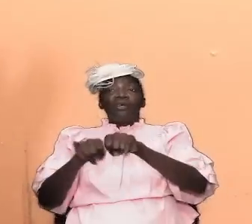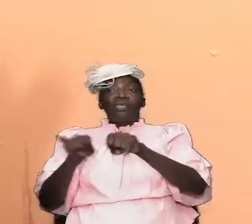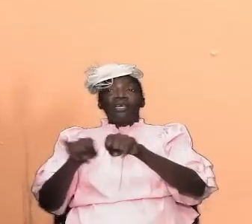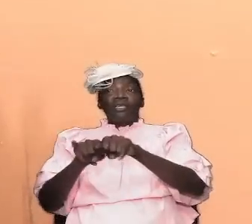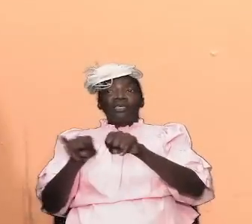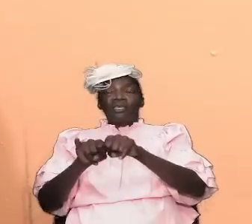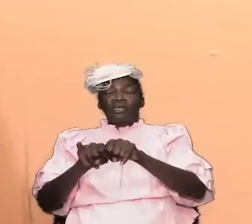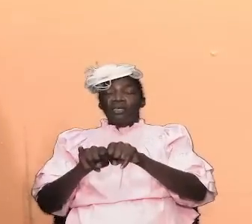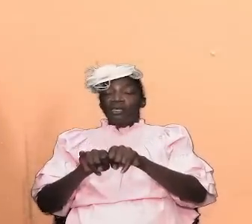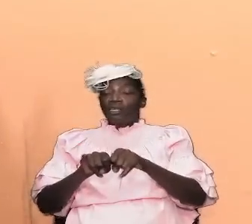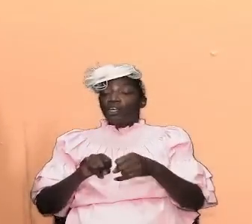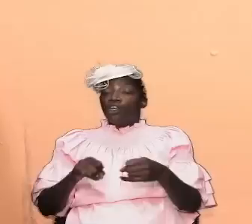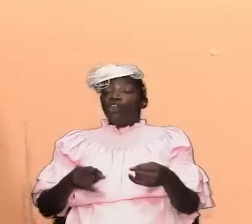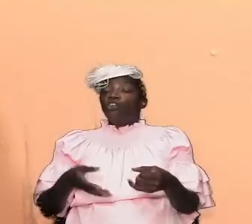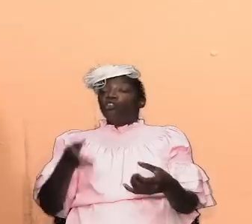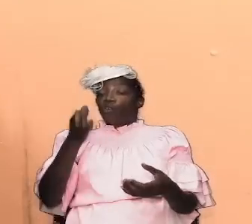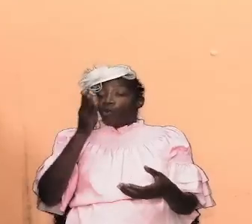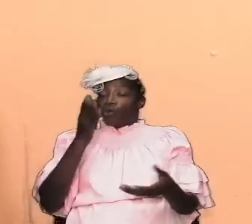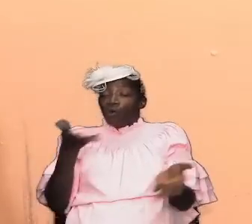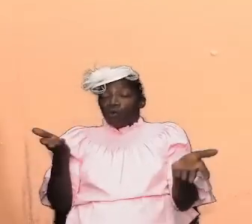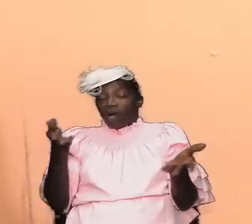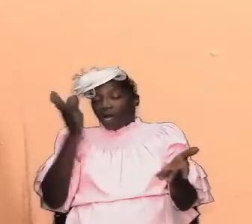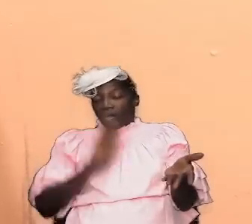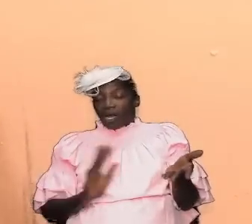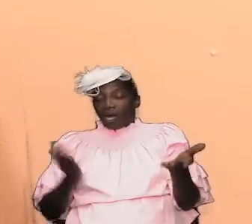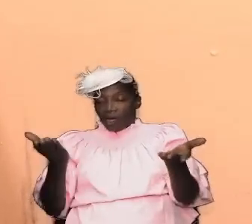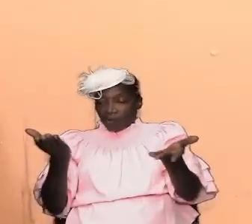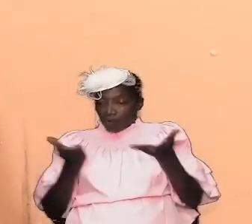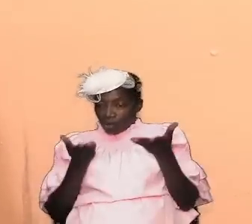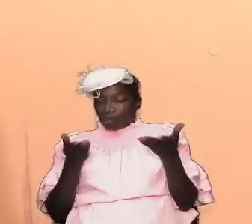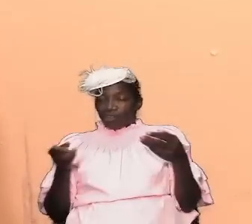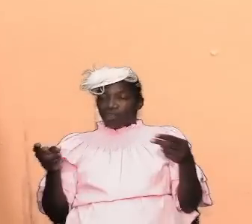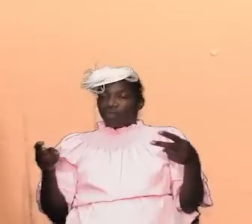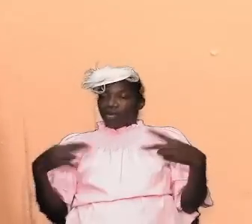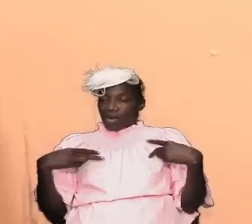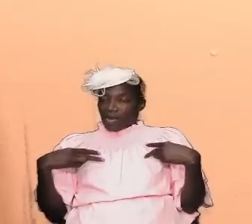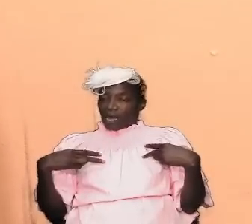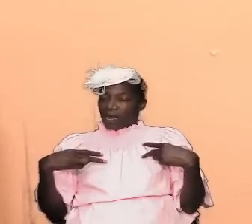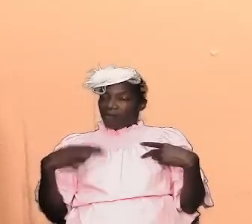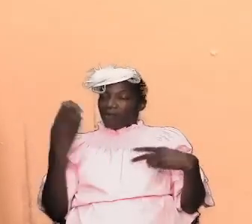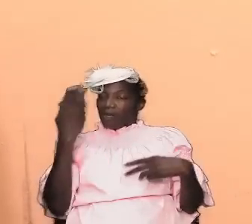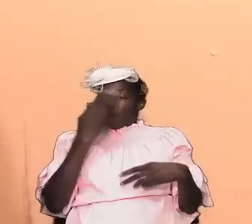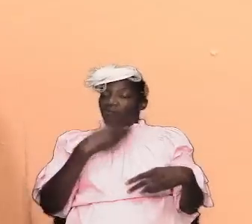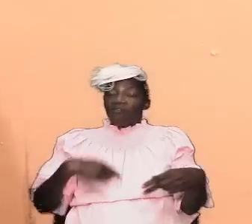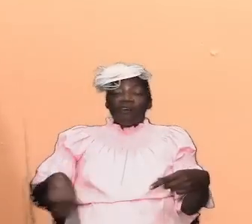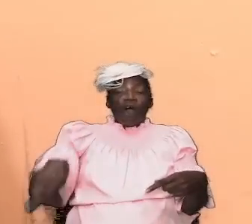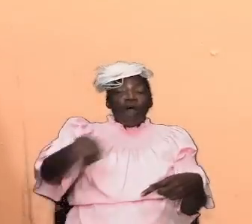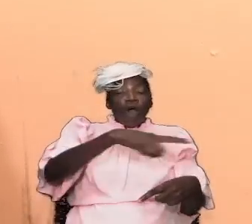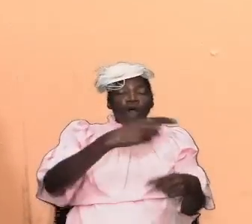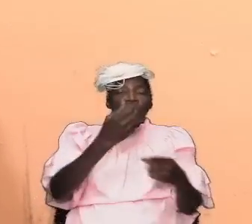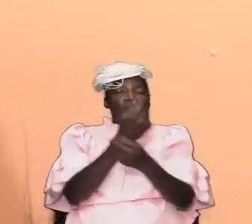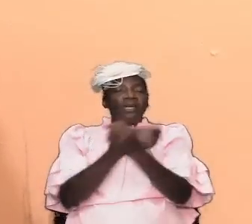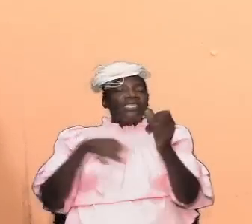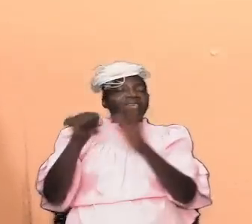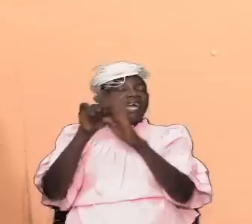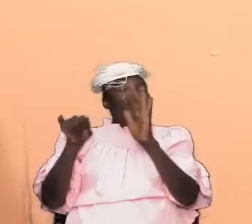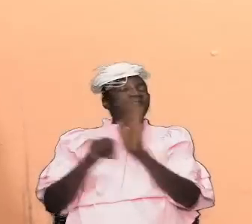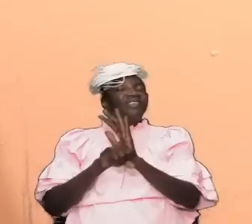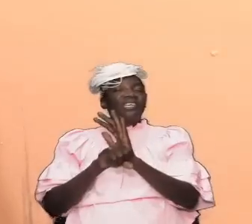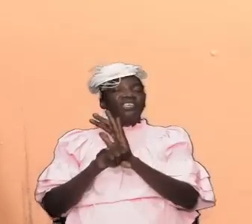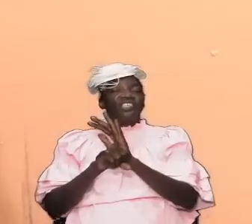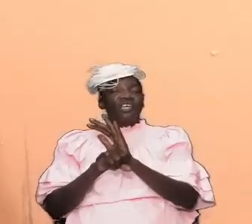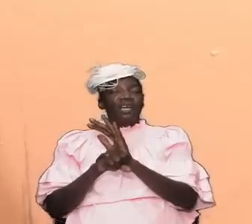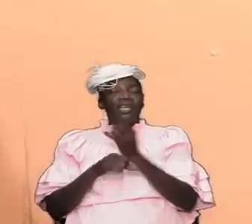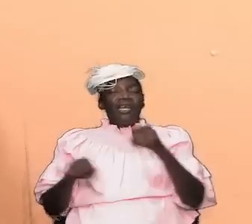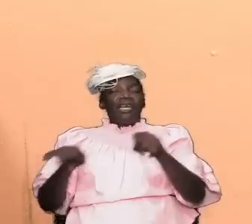what god would have us to have for our salvation it is fundamental to